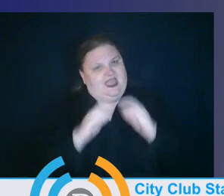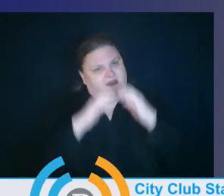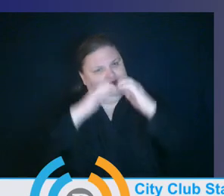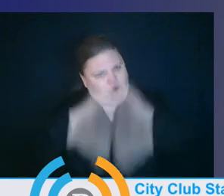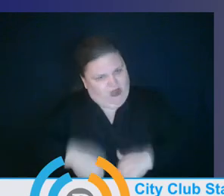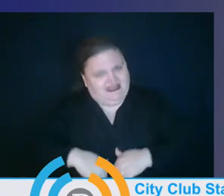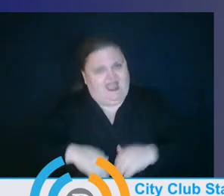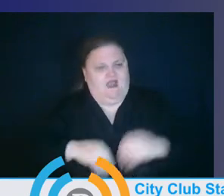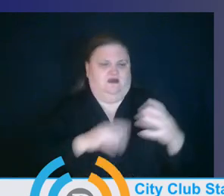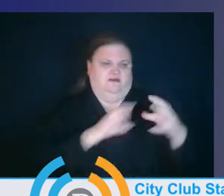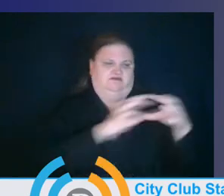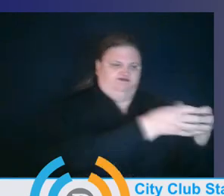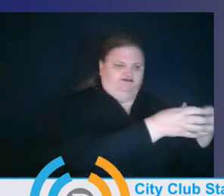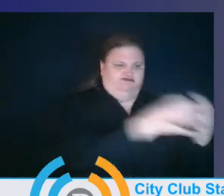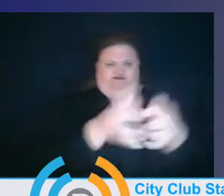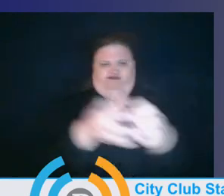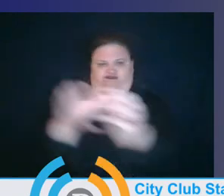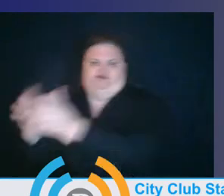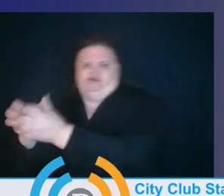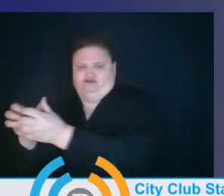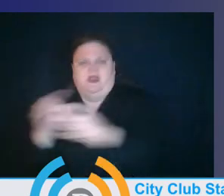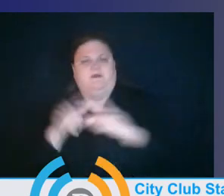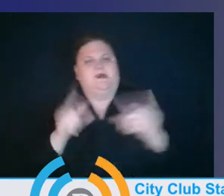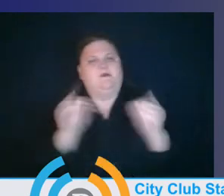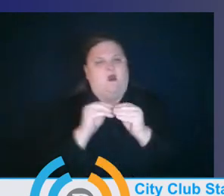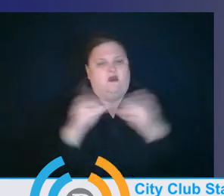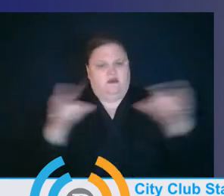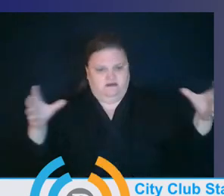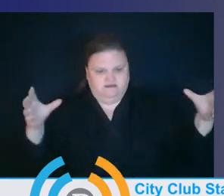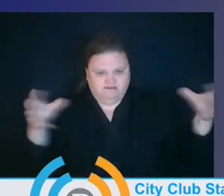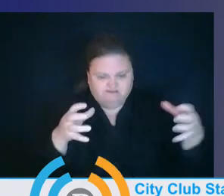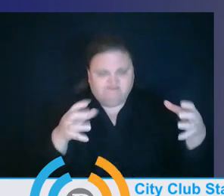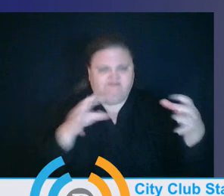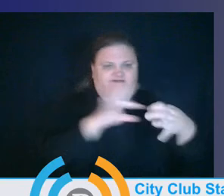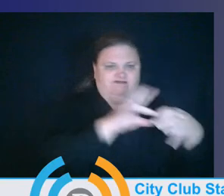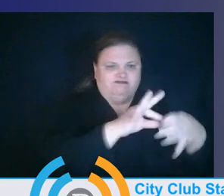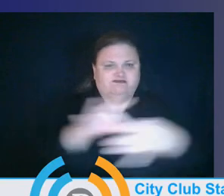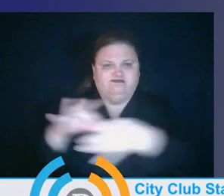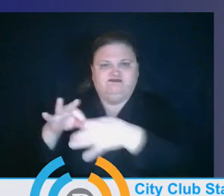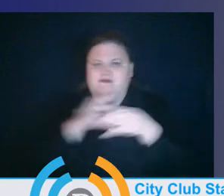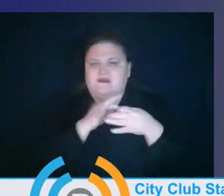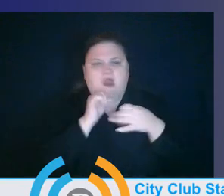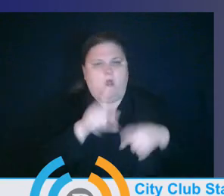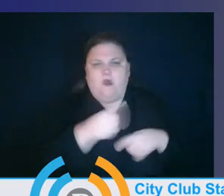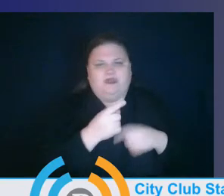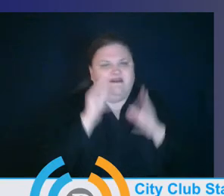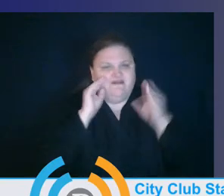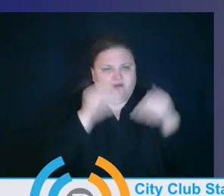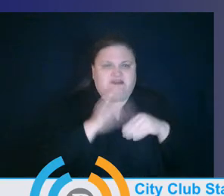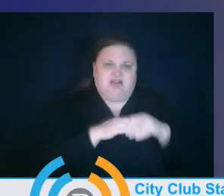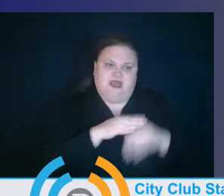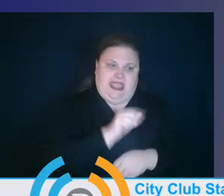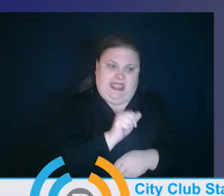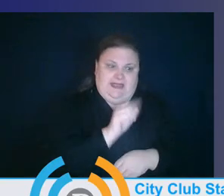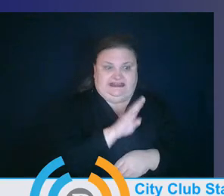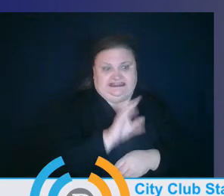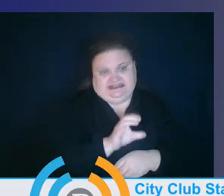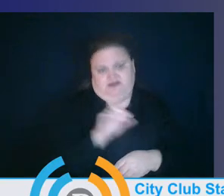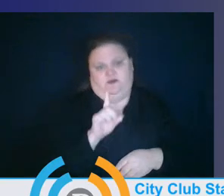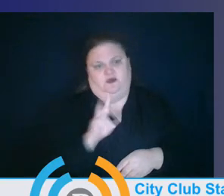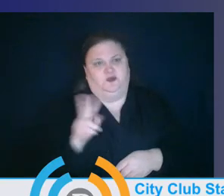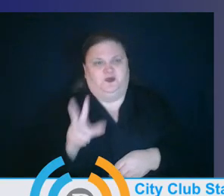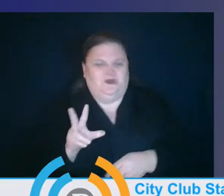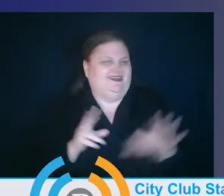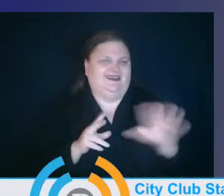about, not push down and focus on letters, numbers, and colors to the early childhood years, but actually, you know, think